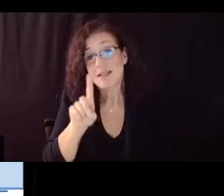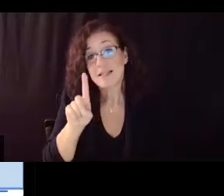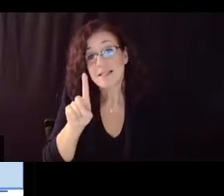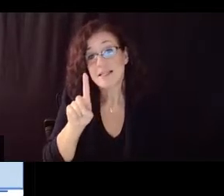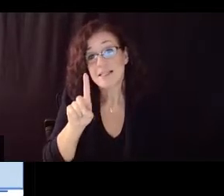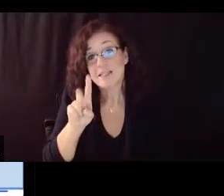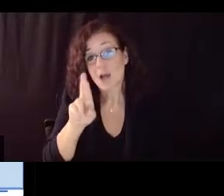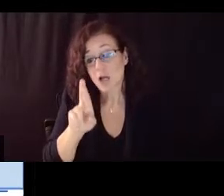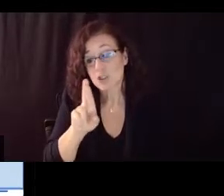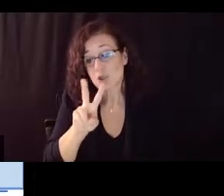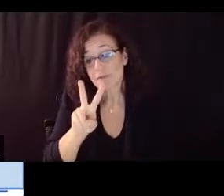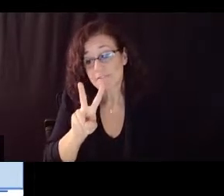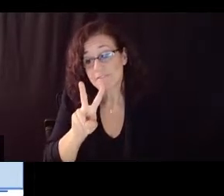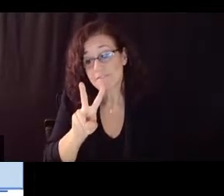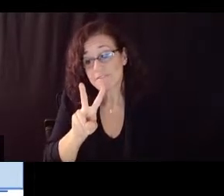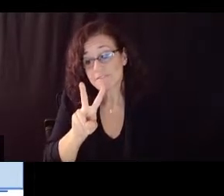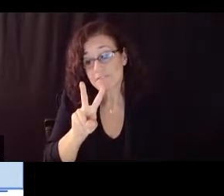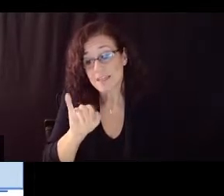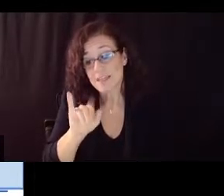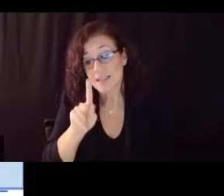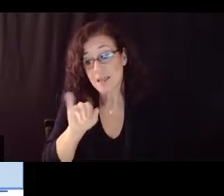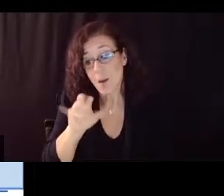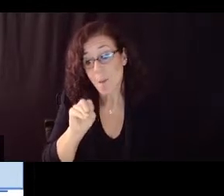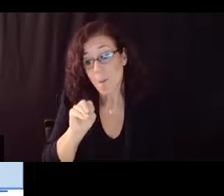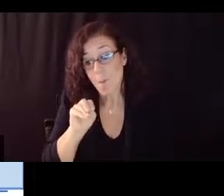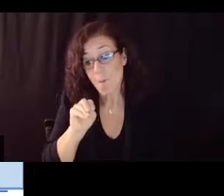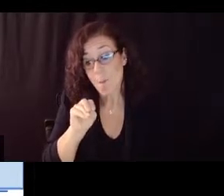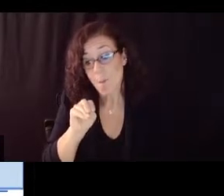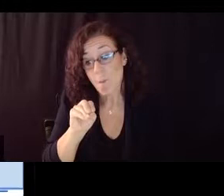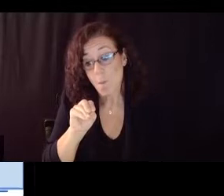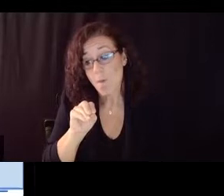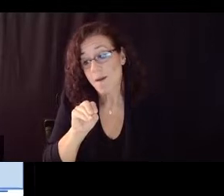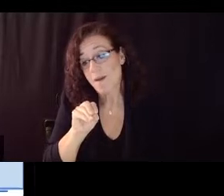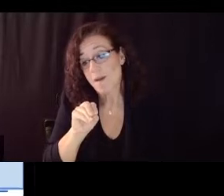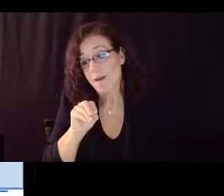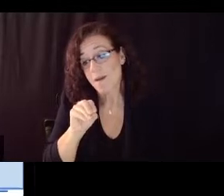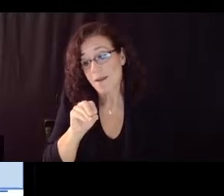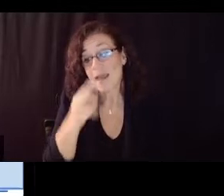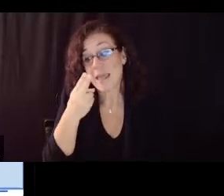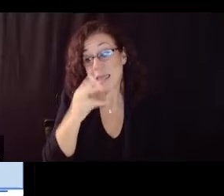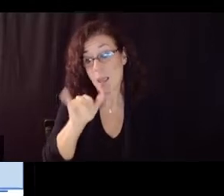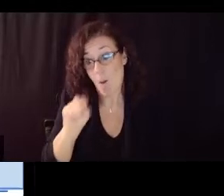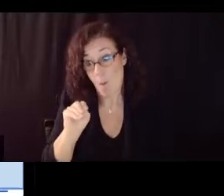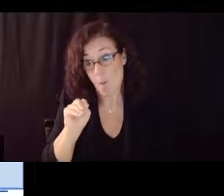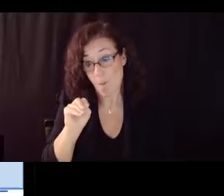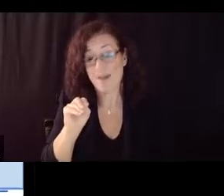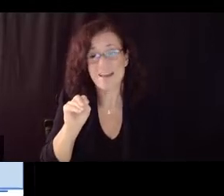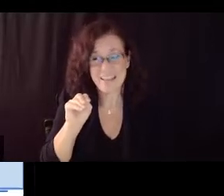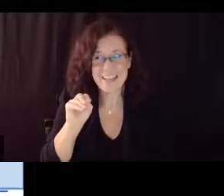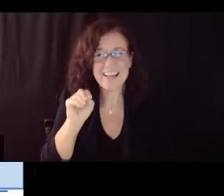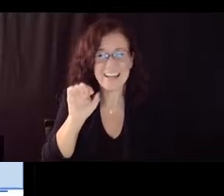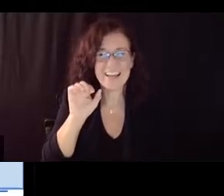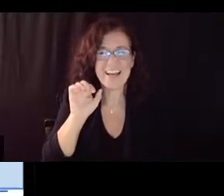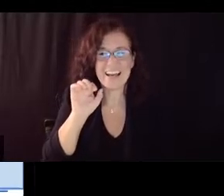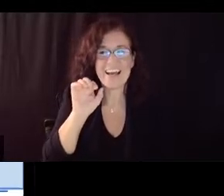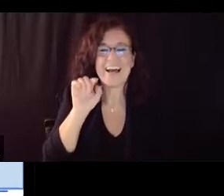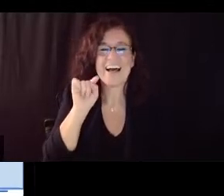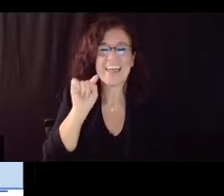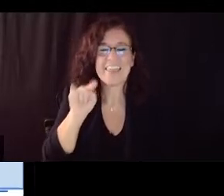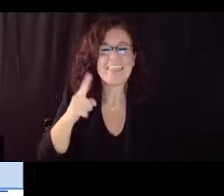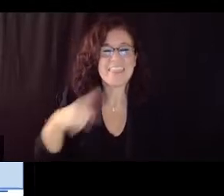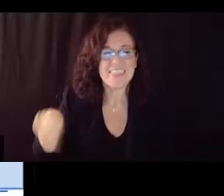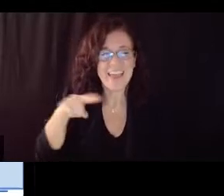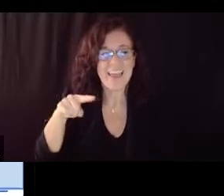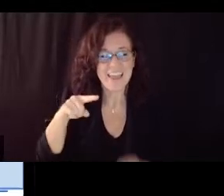report that they are also on board with us as we all are in this together so more to be uh